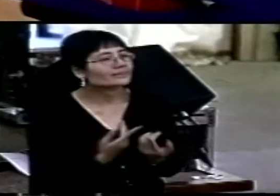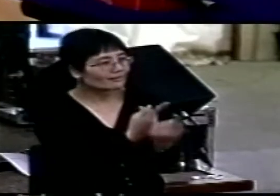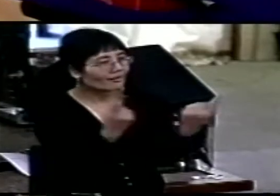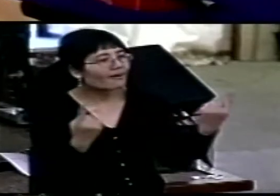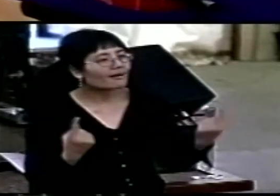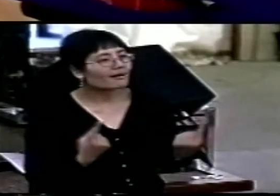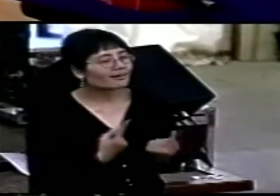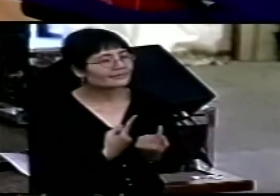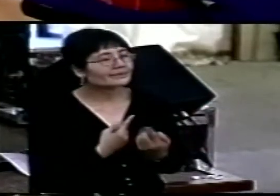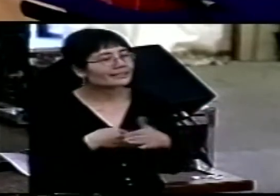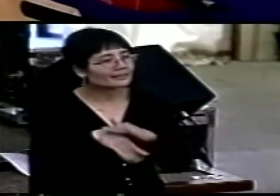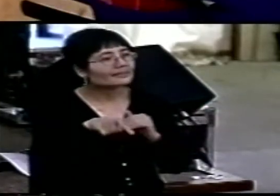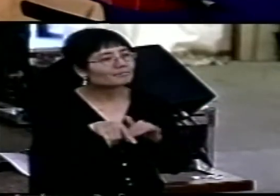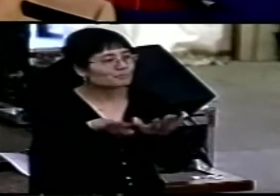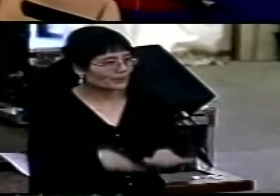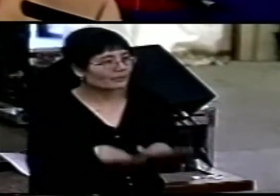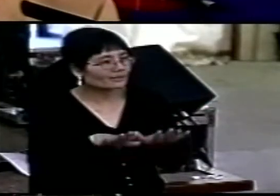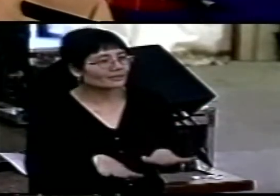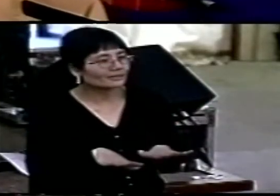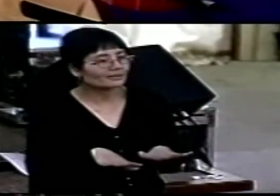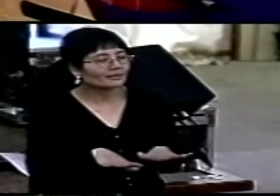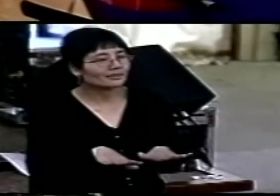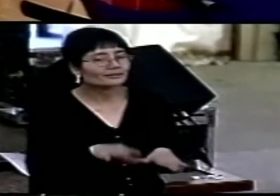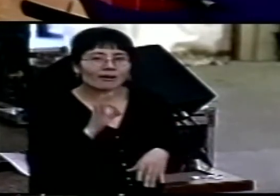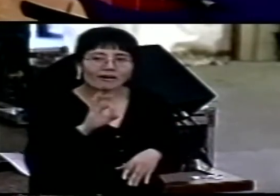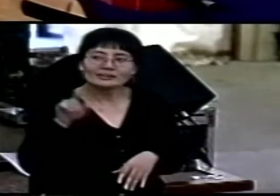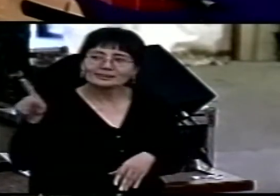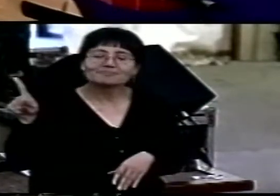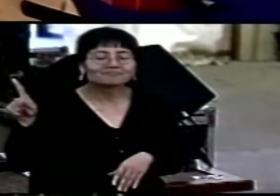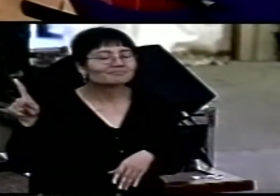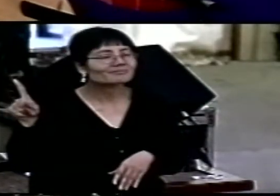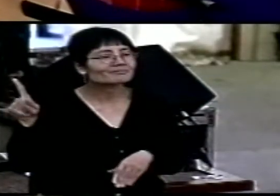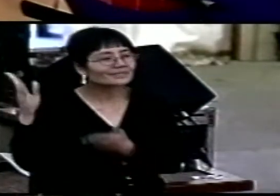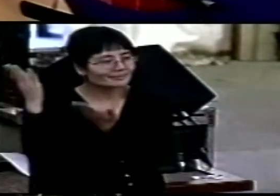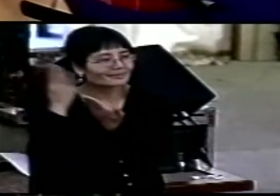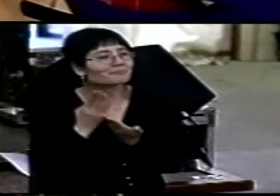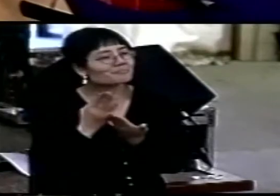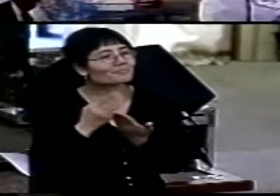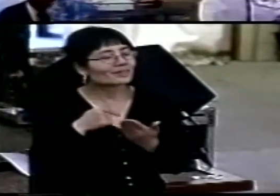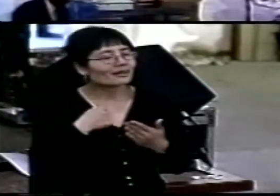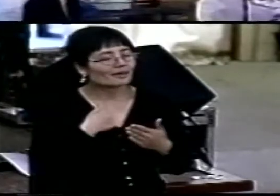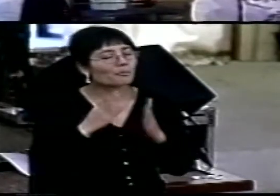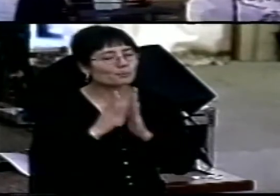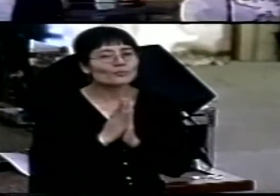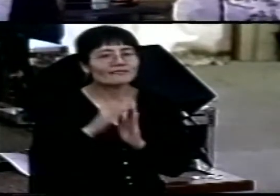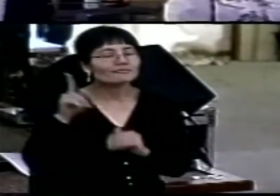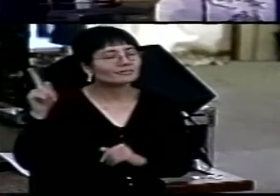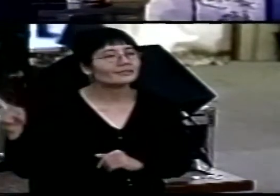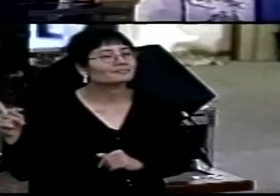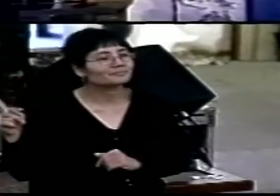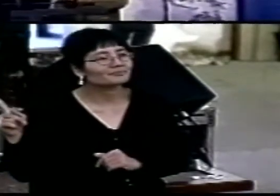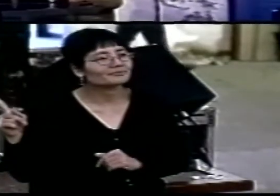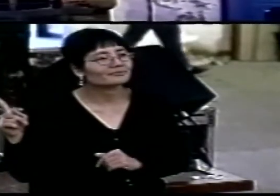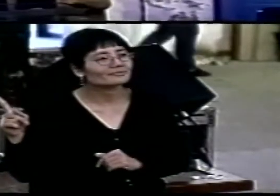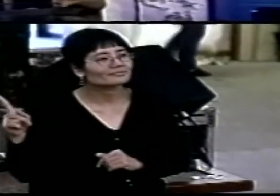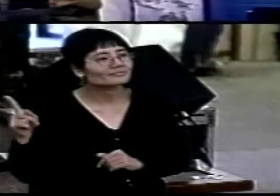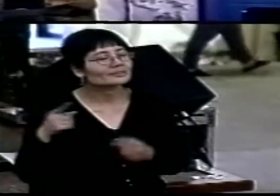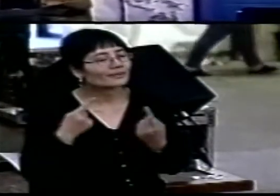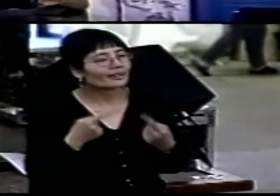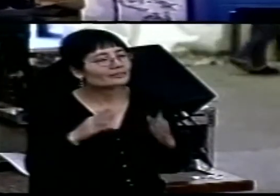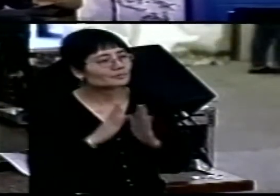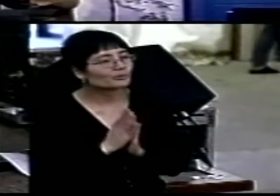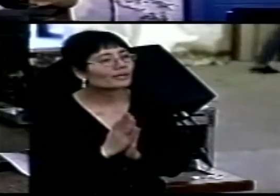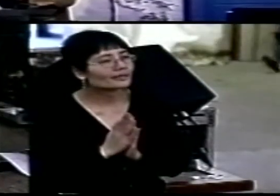within this land. And Joel, I wonder if you'd come and join me. I'd like to pray for you as you bring God's word to us this evening. Let's pray.